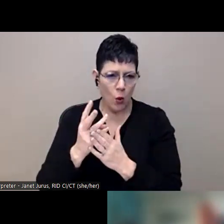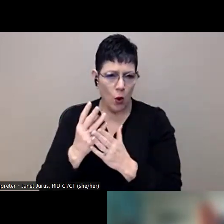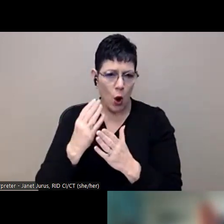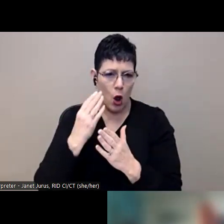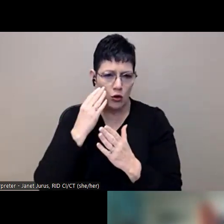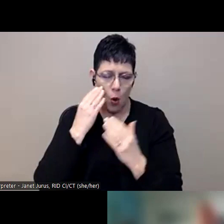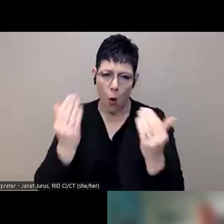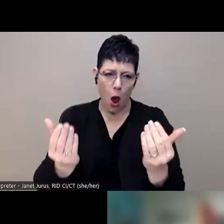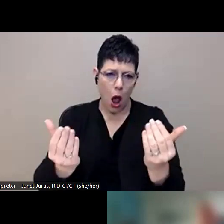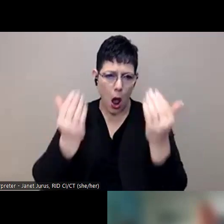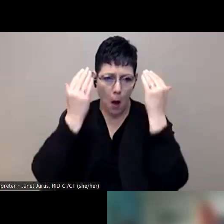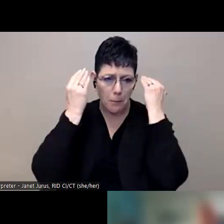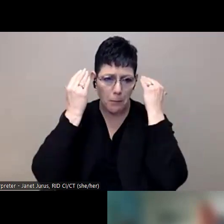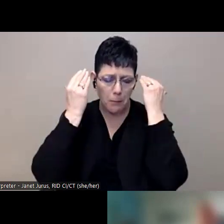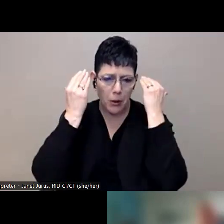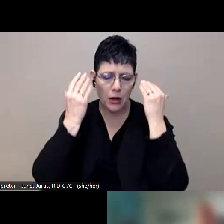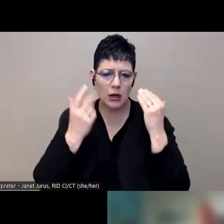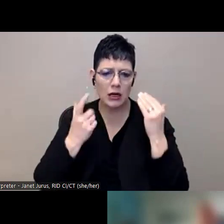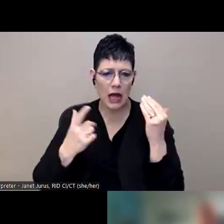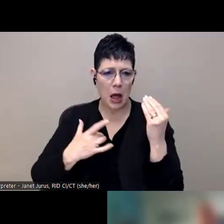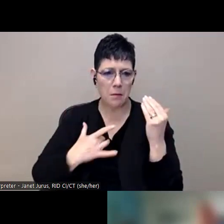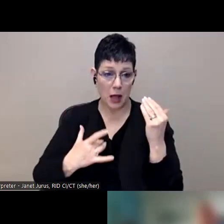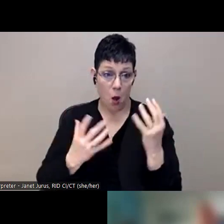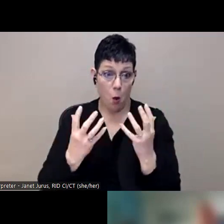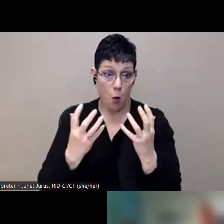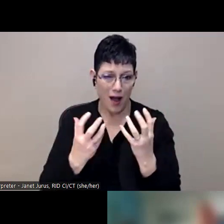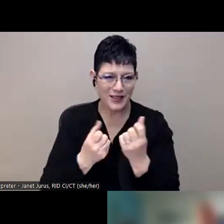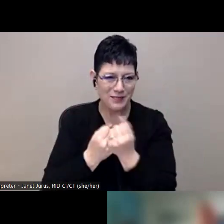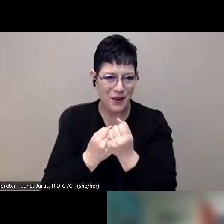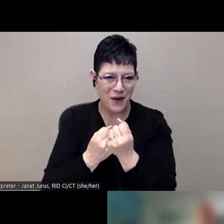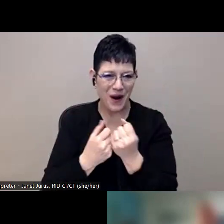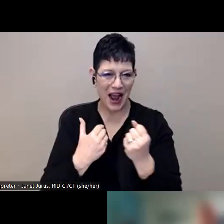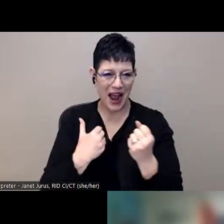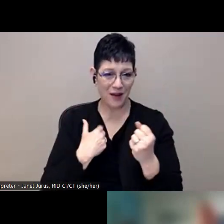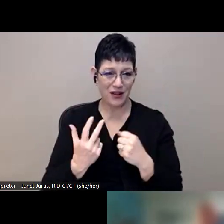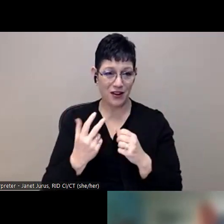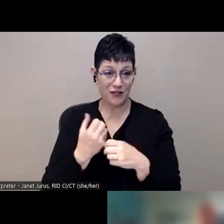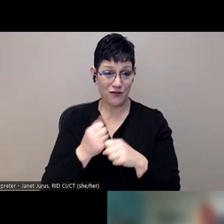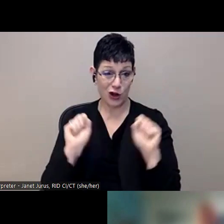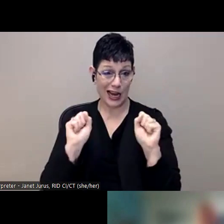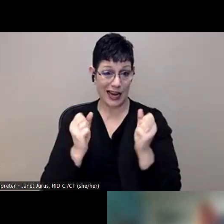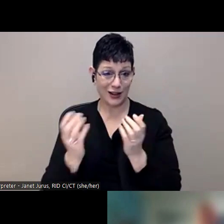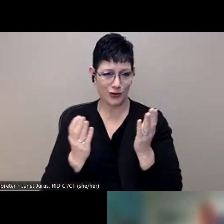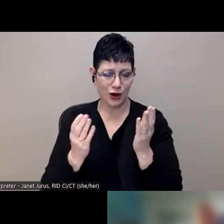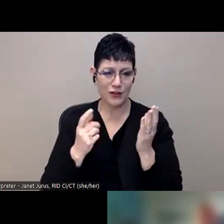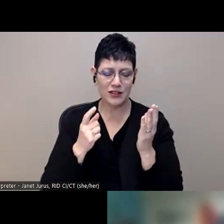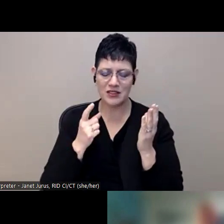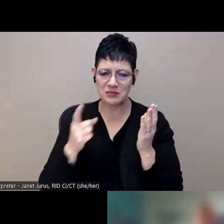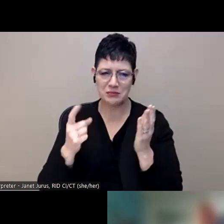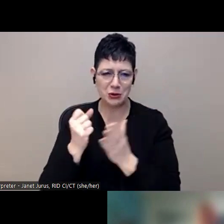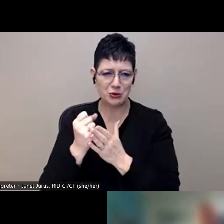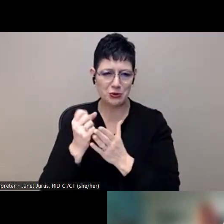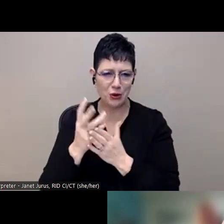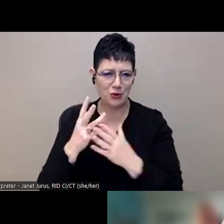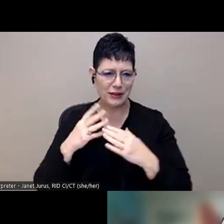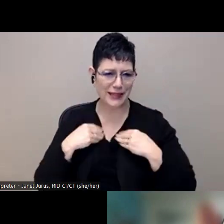overwhelmed and they're usually pretty hungry for it. So when we say, Hey, we have free services. Can we come? I talk about it all the time. I pick up my